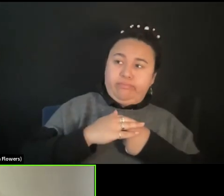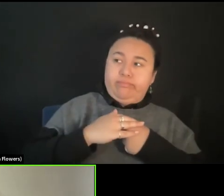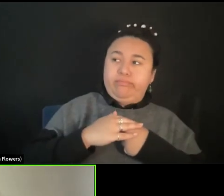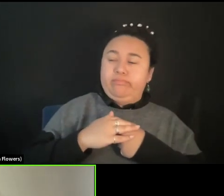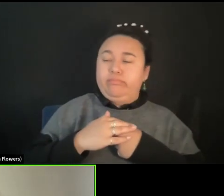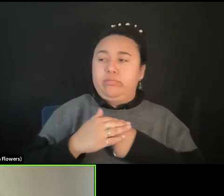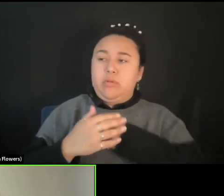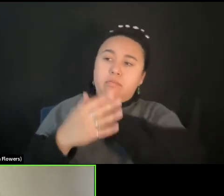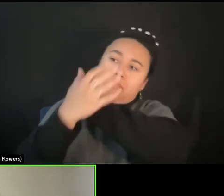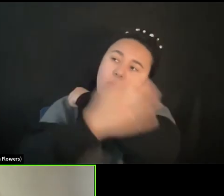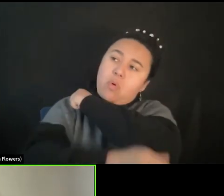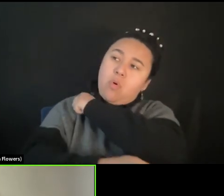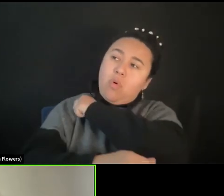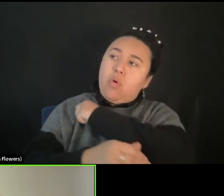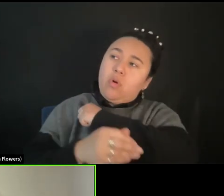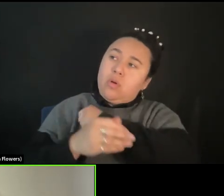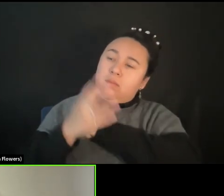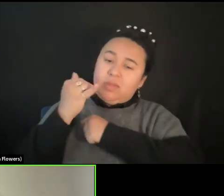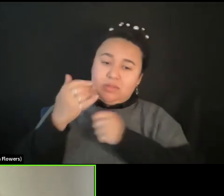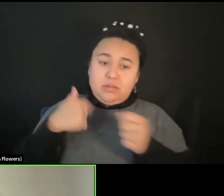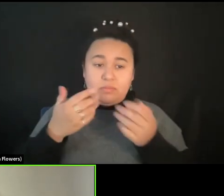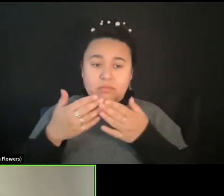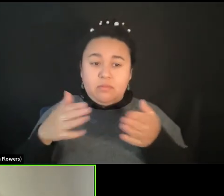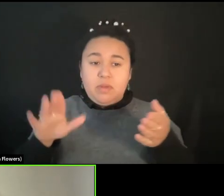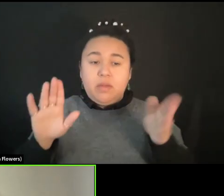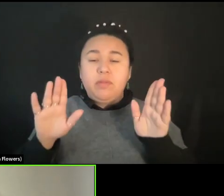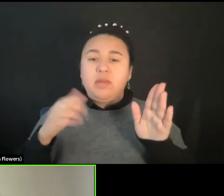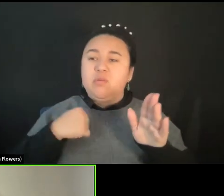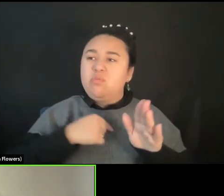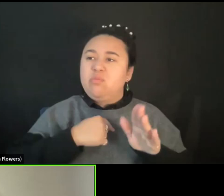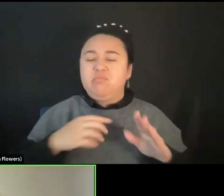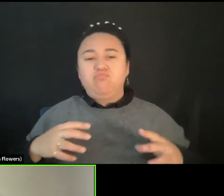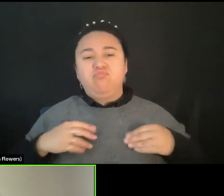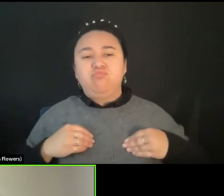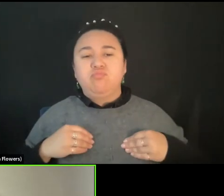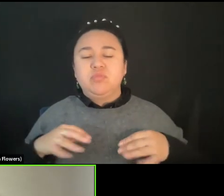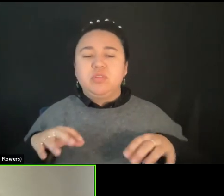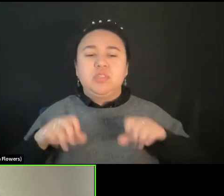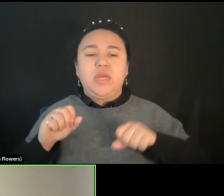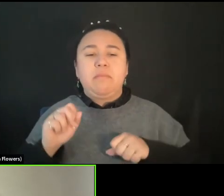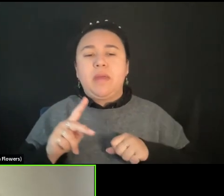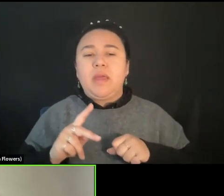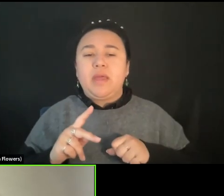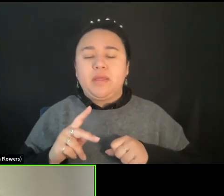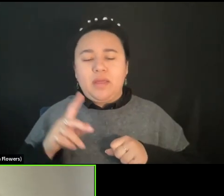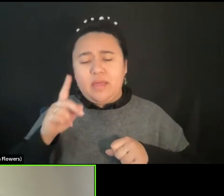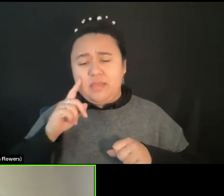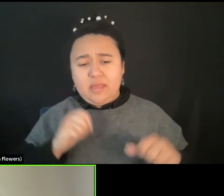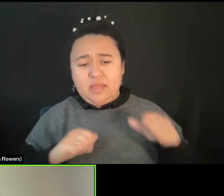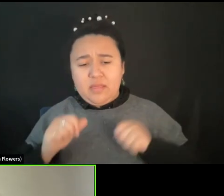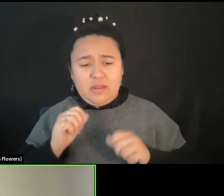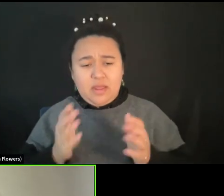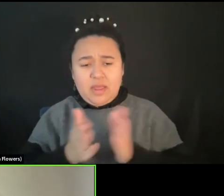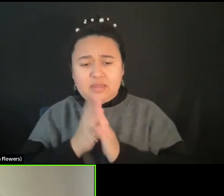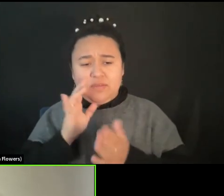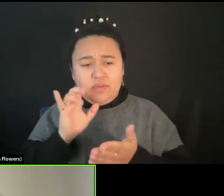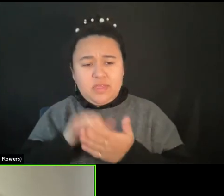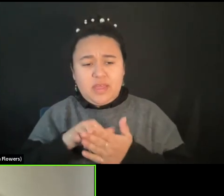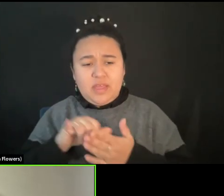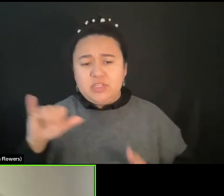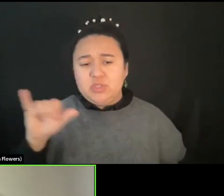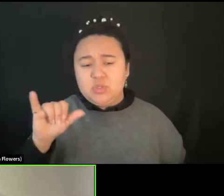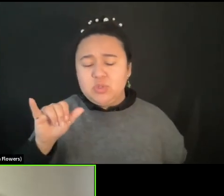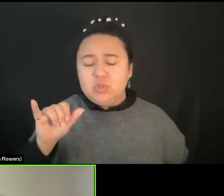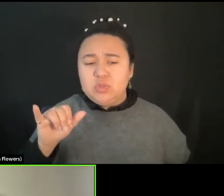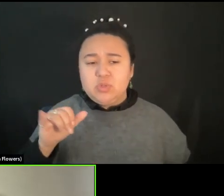And this is actually, I think, what also theatre is asking for, to go to public space